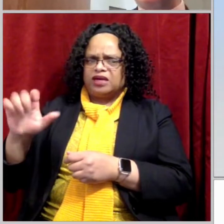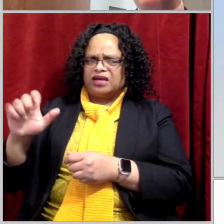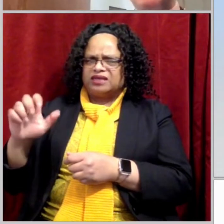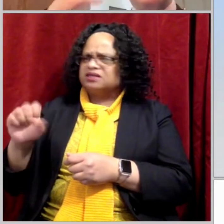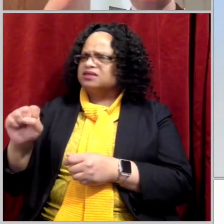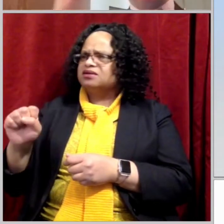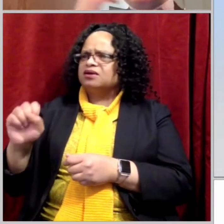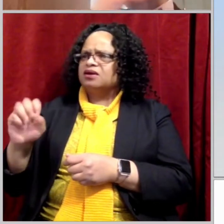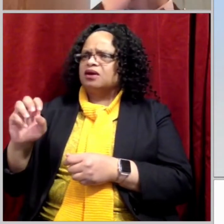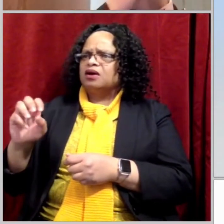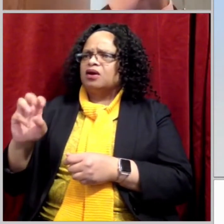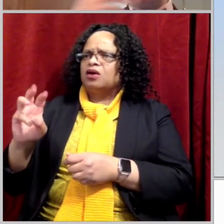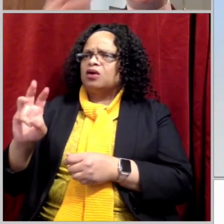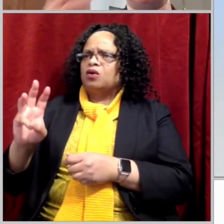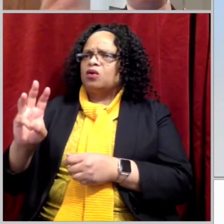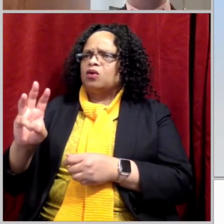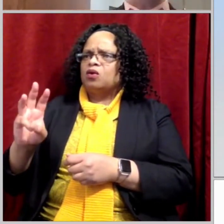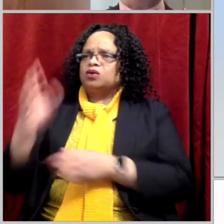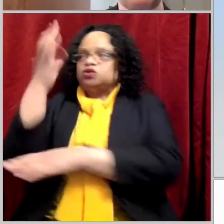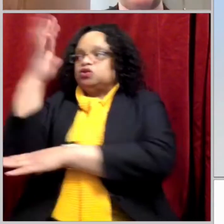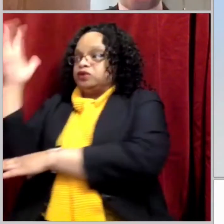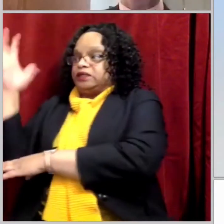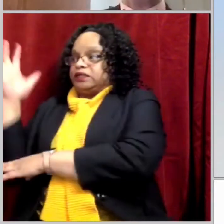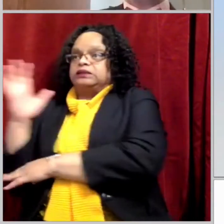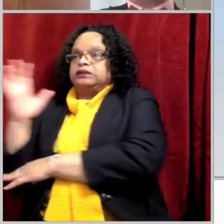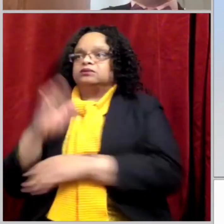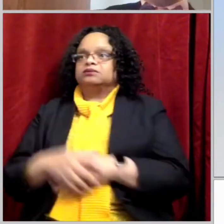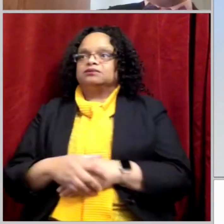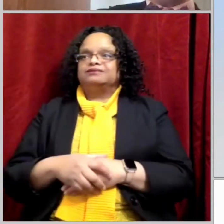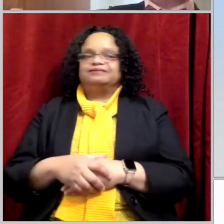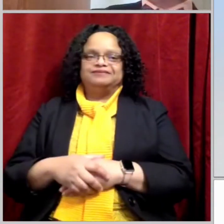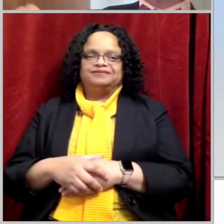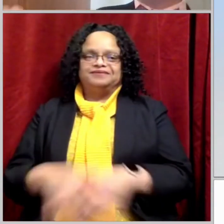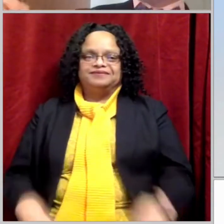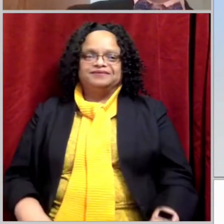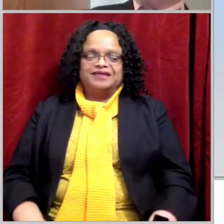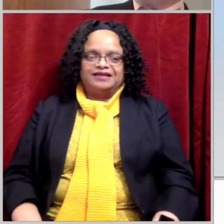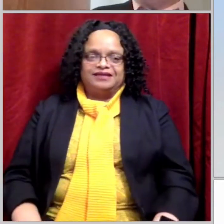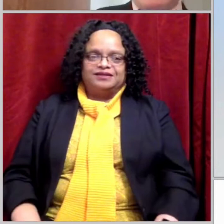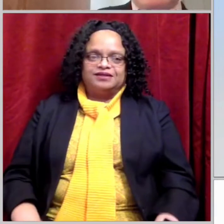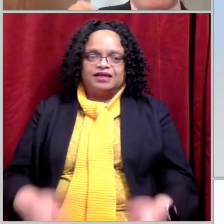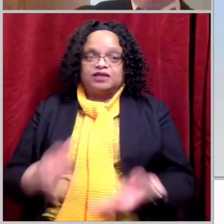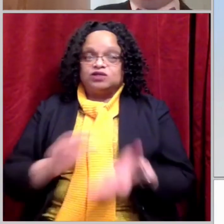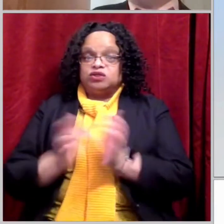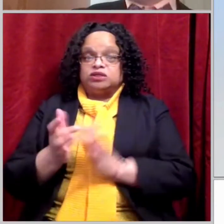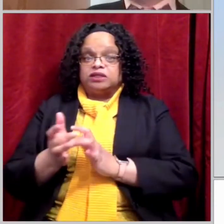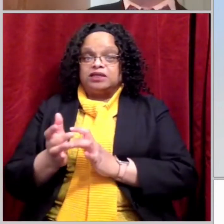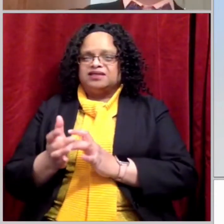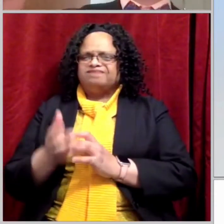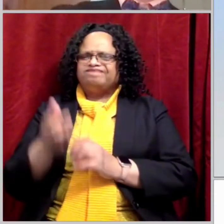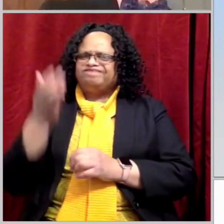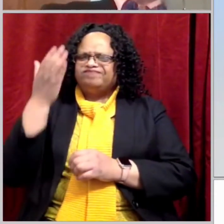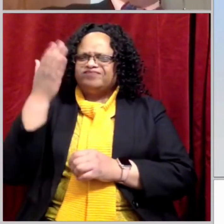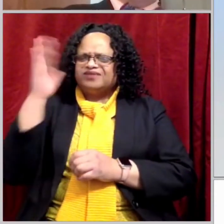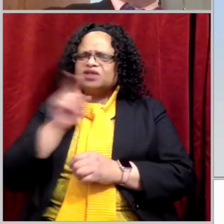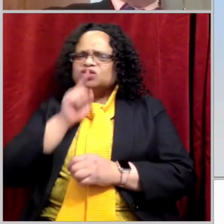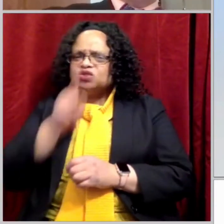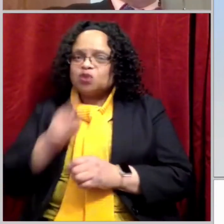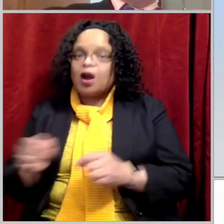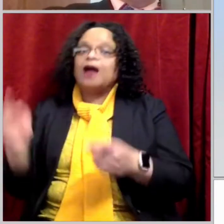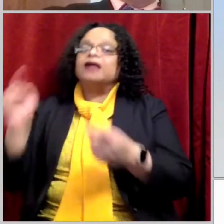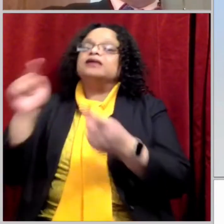things, and they kind of knew, well, you know, Jesus is a special person, but he didn't quite know. He says, I didn't know until,